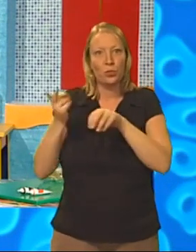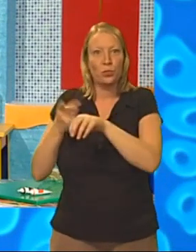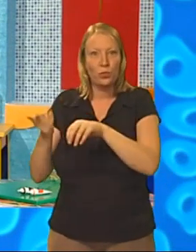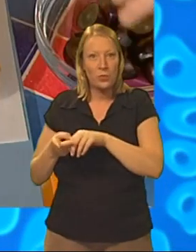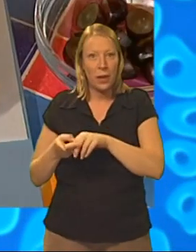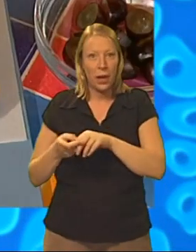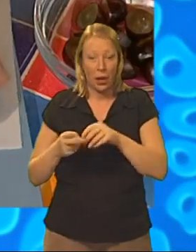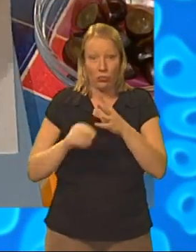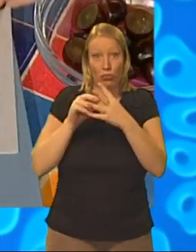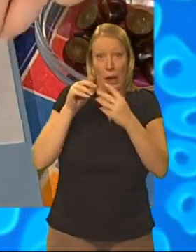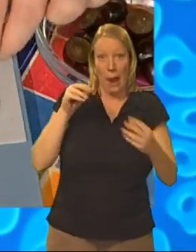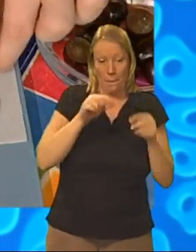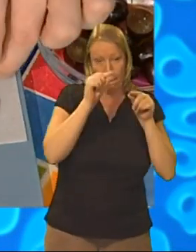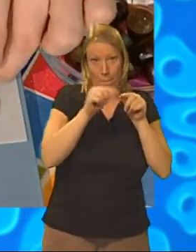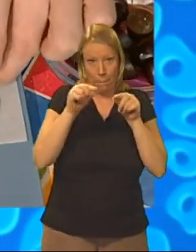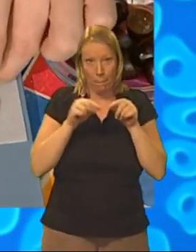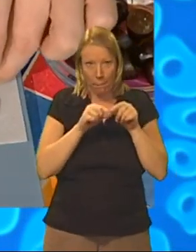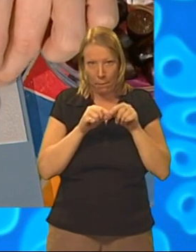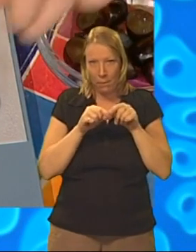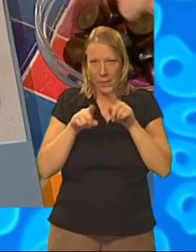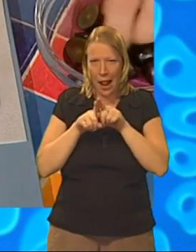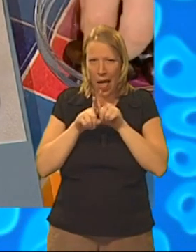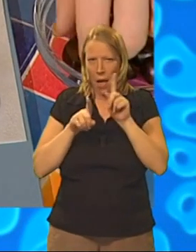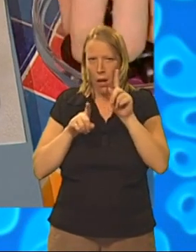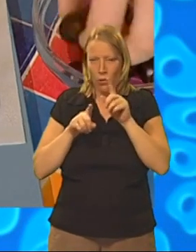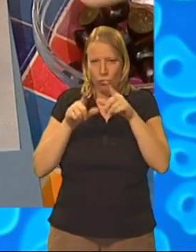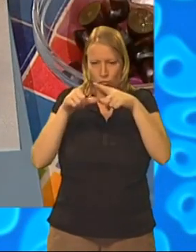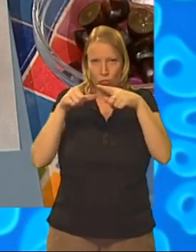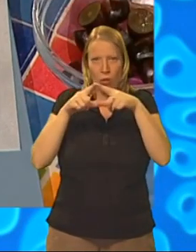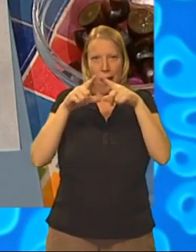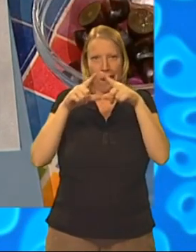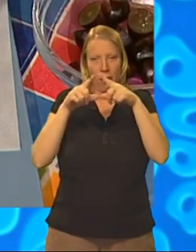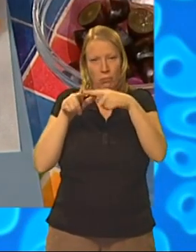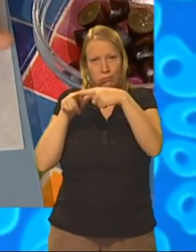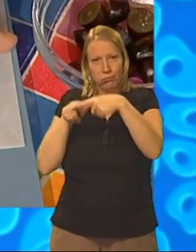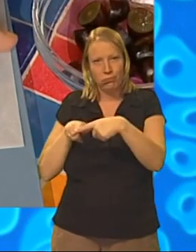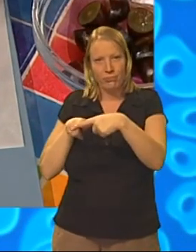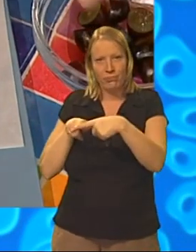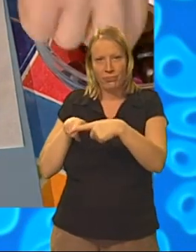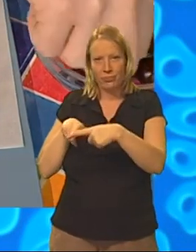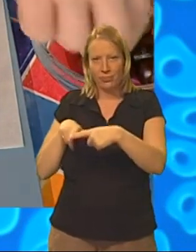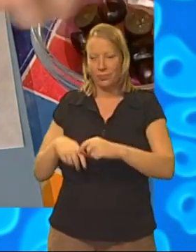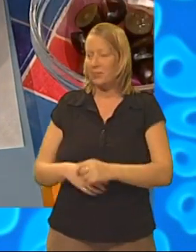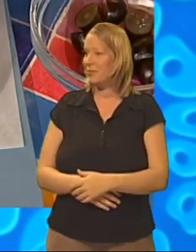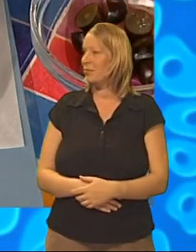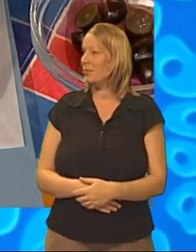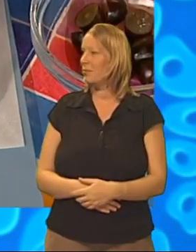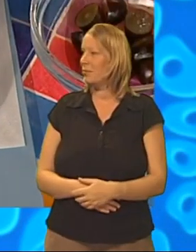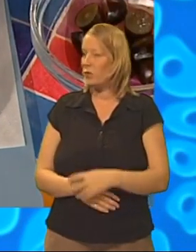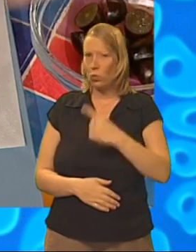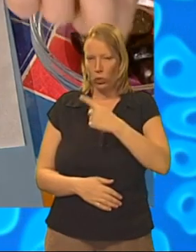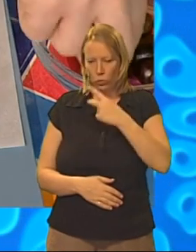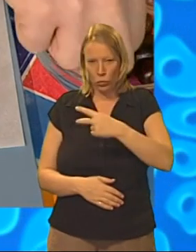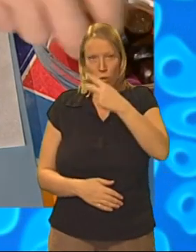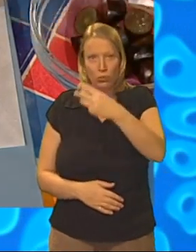like this to make a little triangle. There we are! One, two,